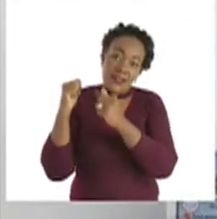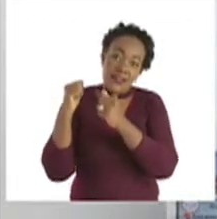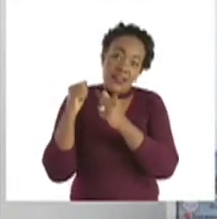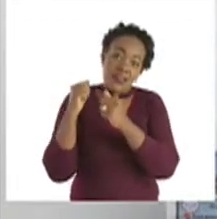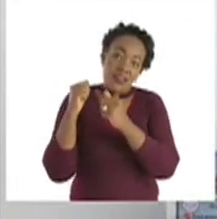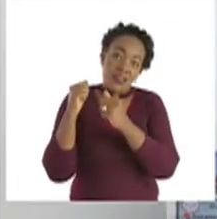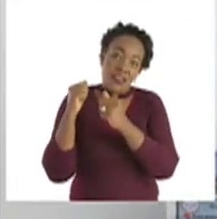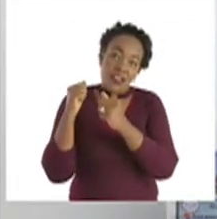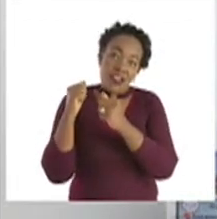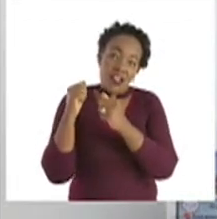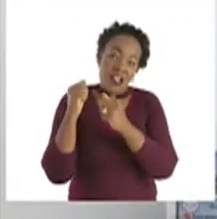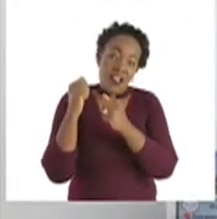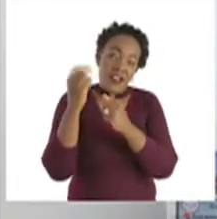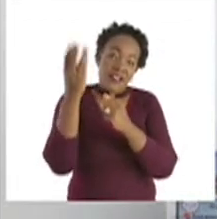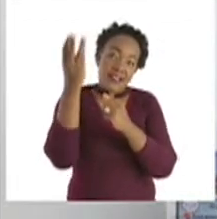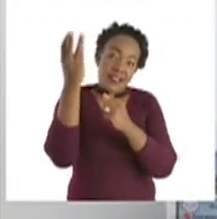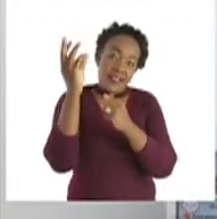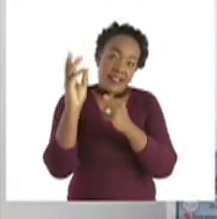16,